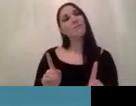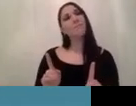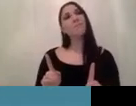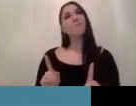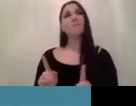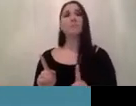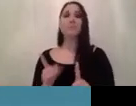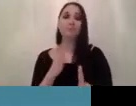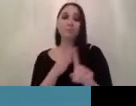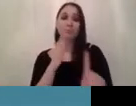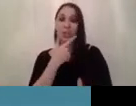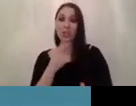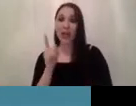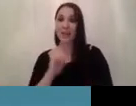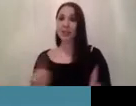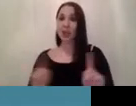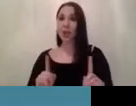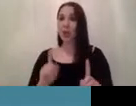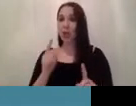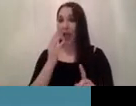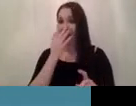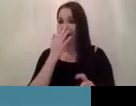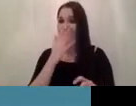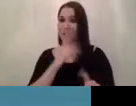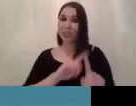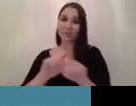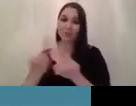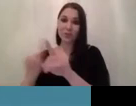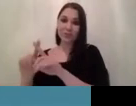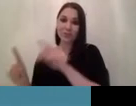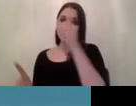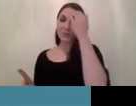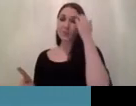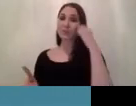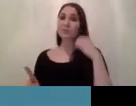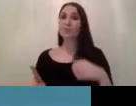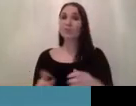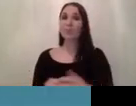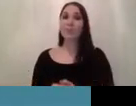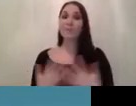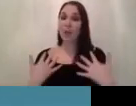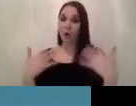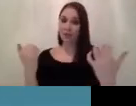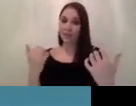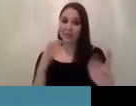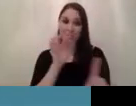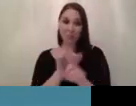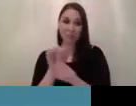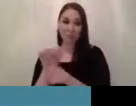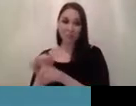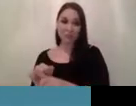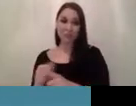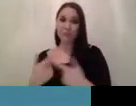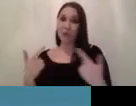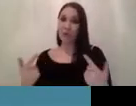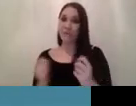of gender of age of other topics other demographic topics in the audience and i think it would provide a lot